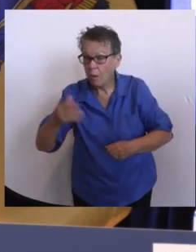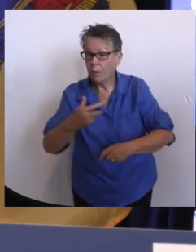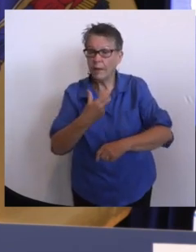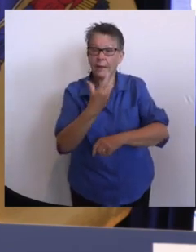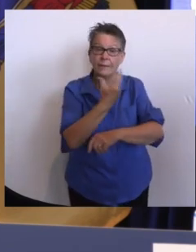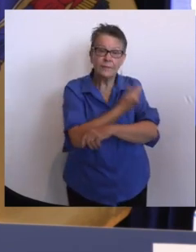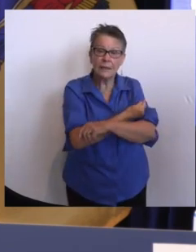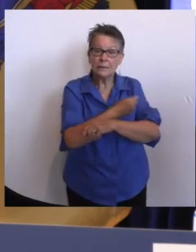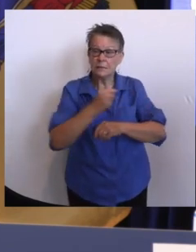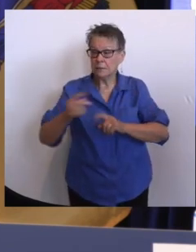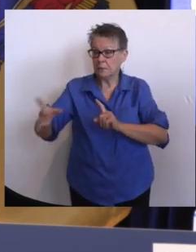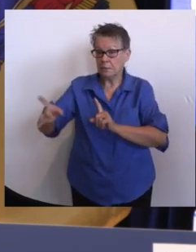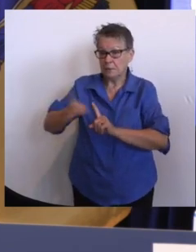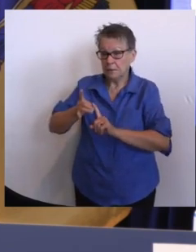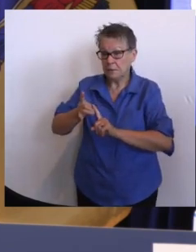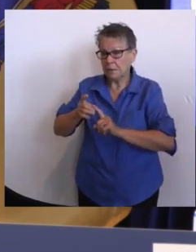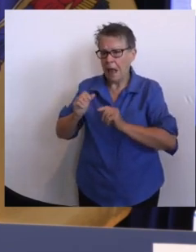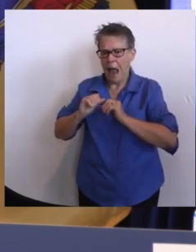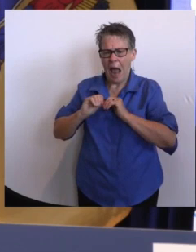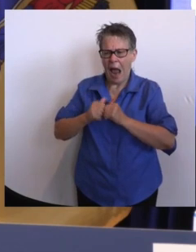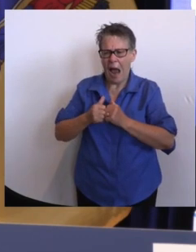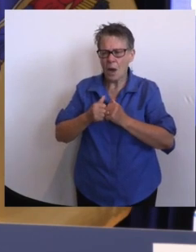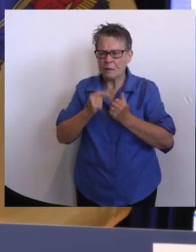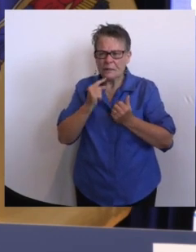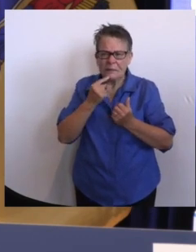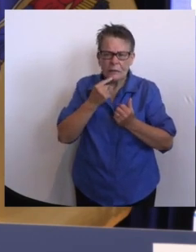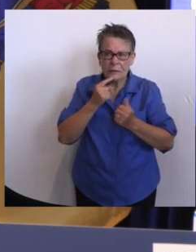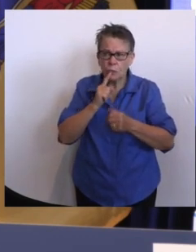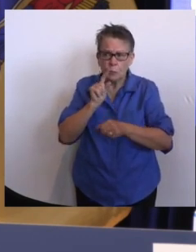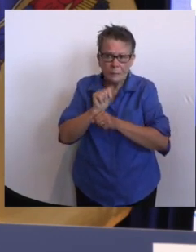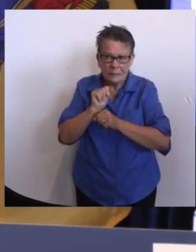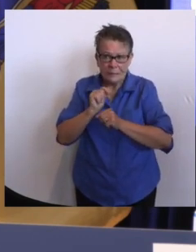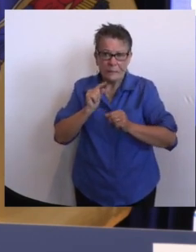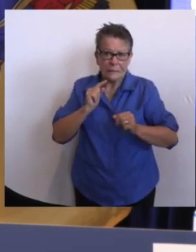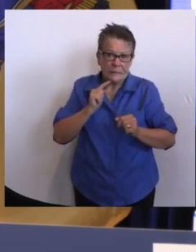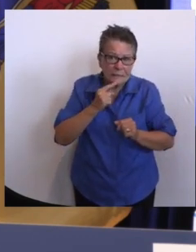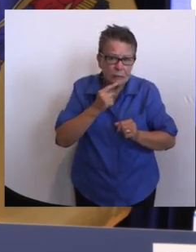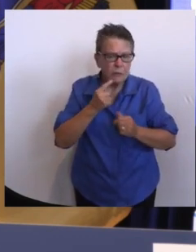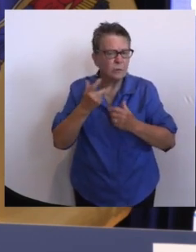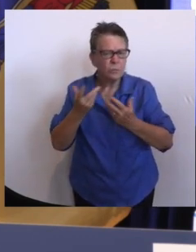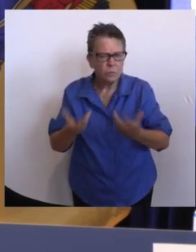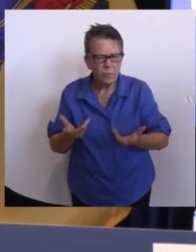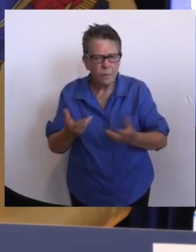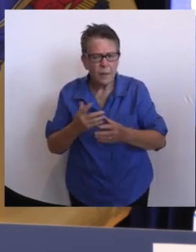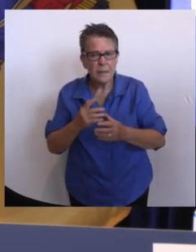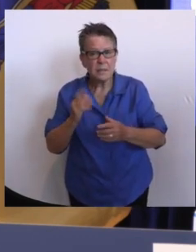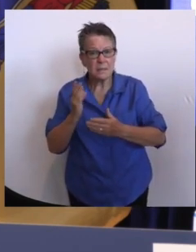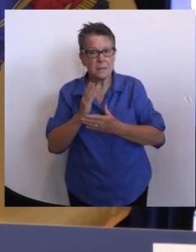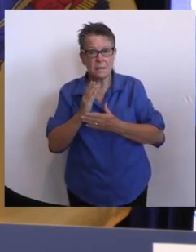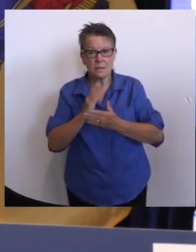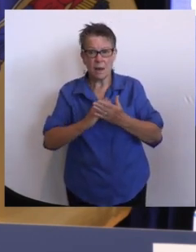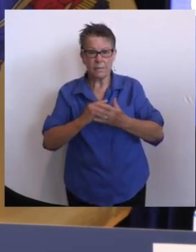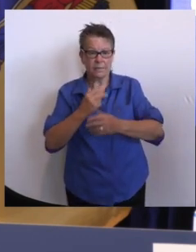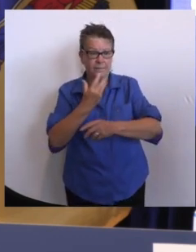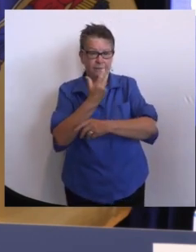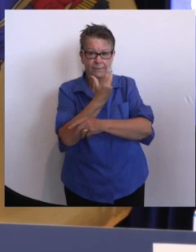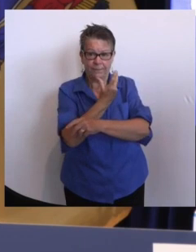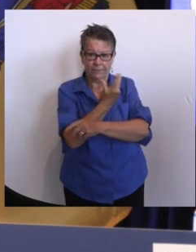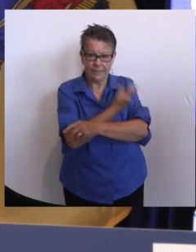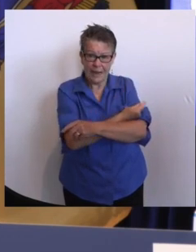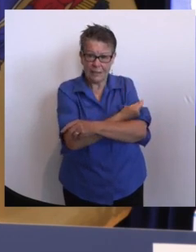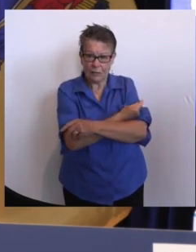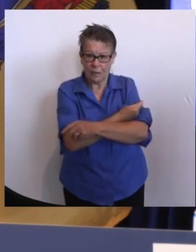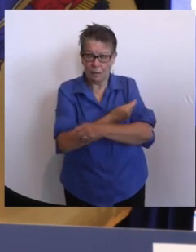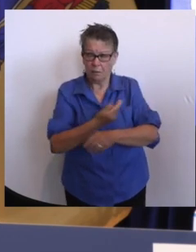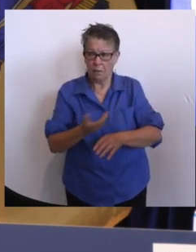sure. We've talked about the fact that, you know, some vaccines which were used at the earliest were of one brand, whereas others at different times were a